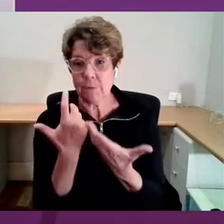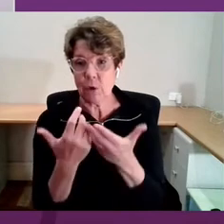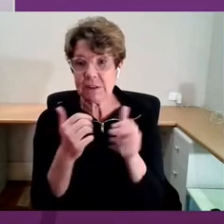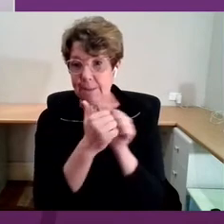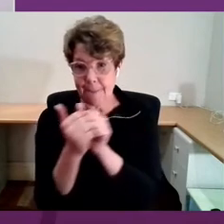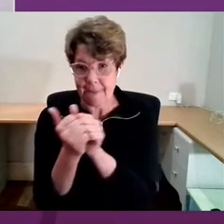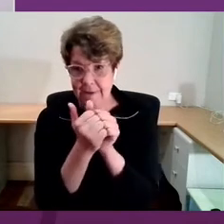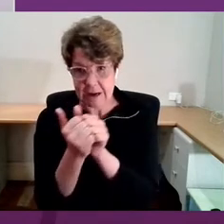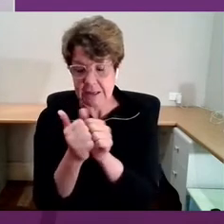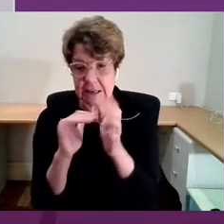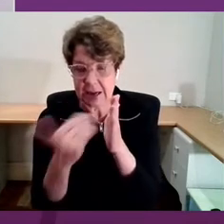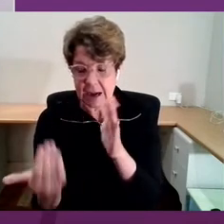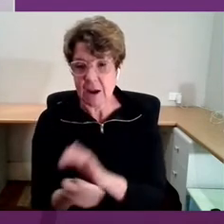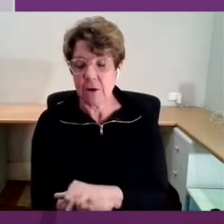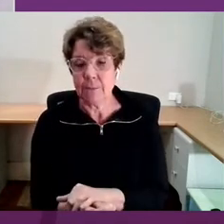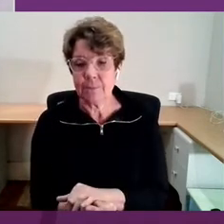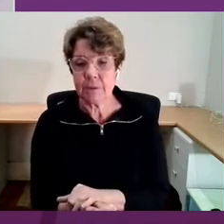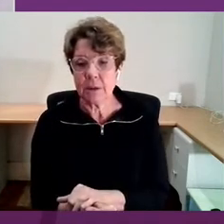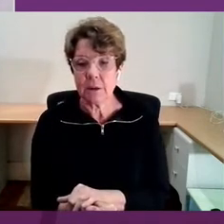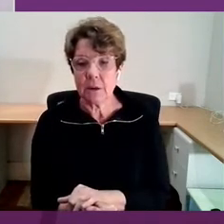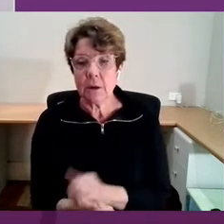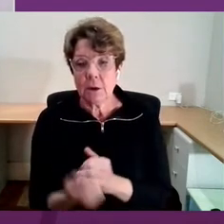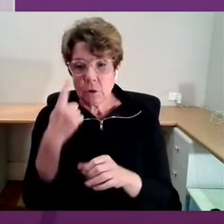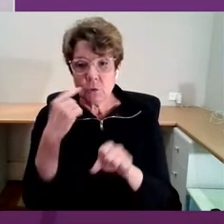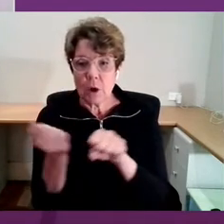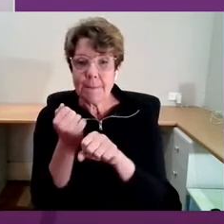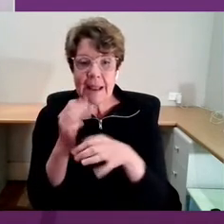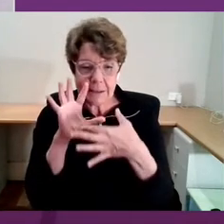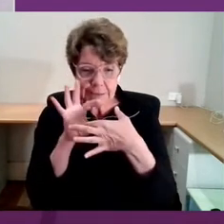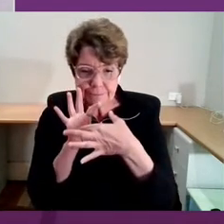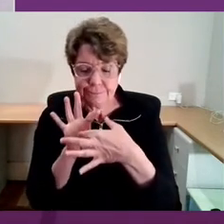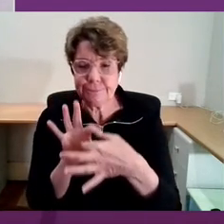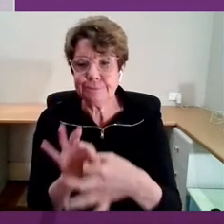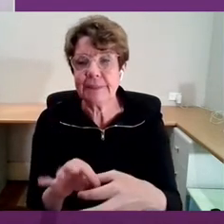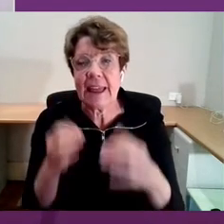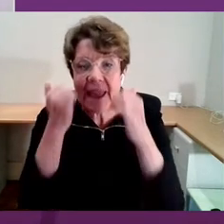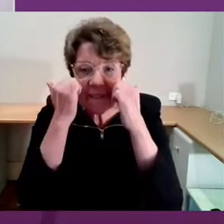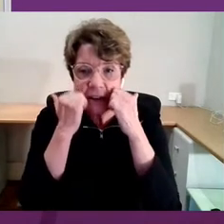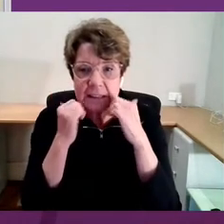a really cohesive evidence base together.